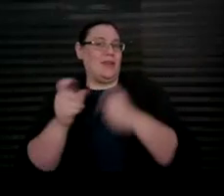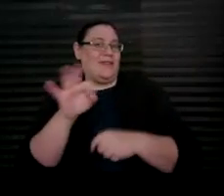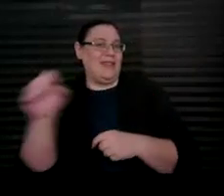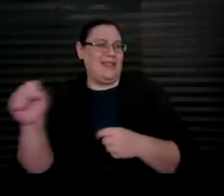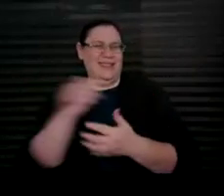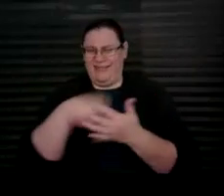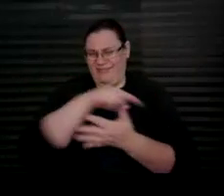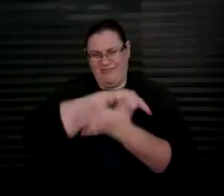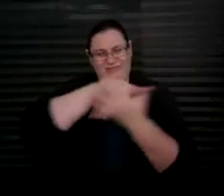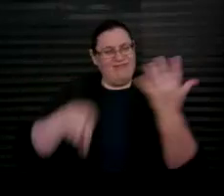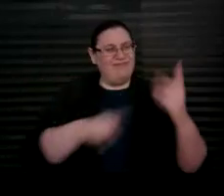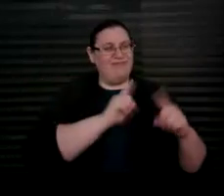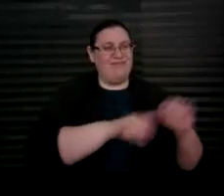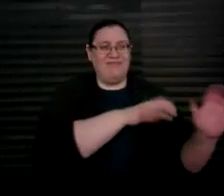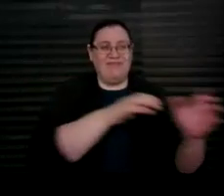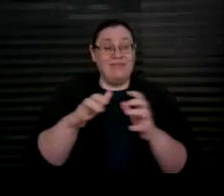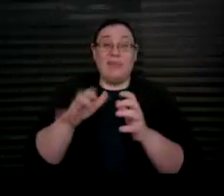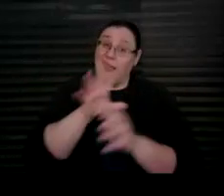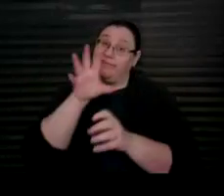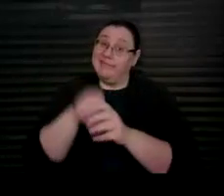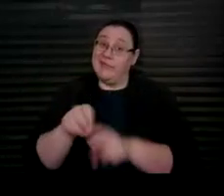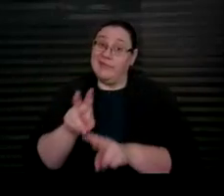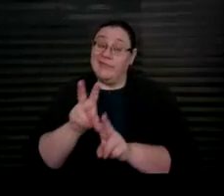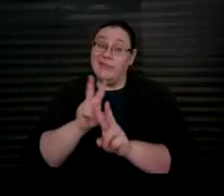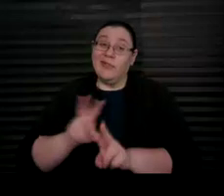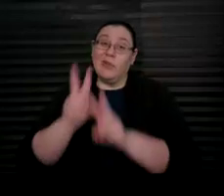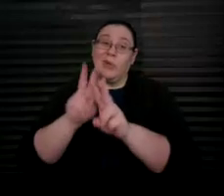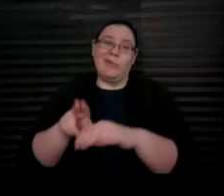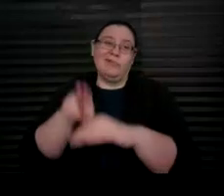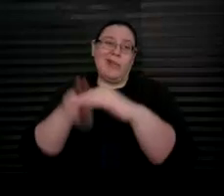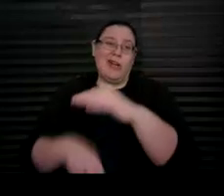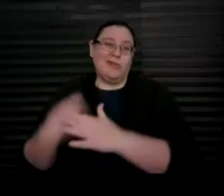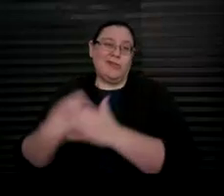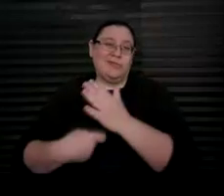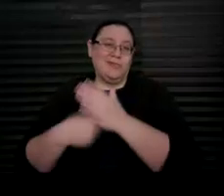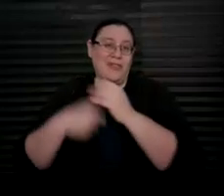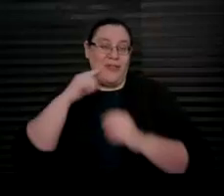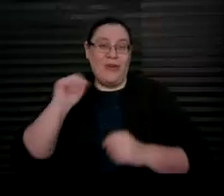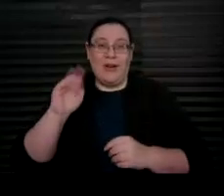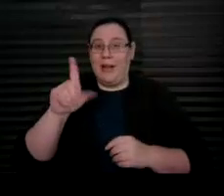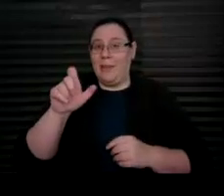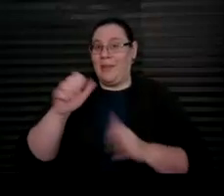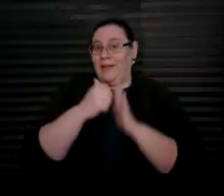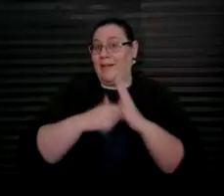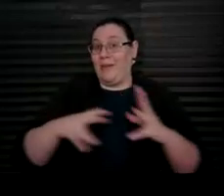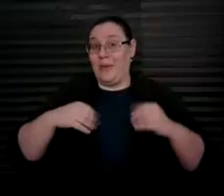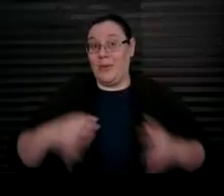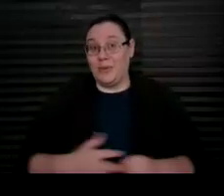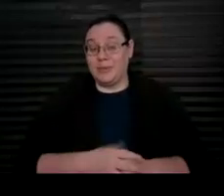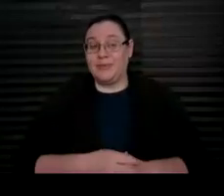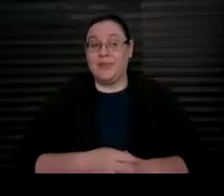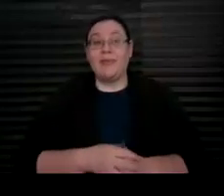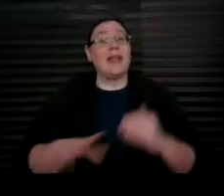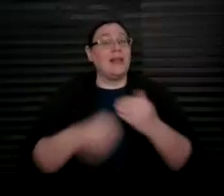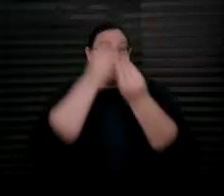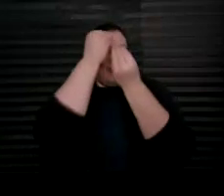and even funeral and burial expenses for the ABLE account owner. • Additional information